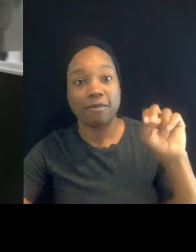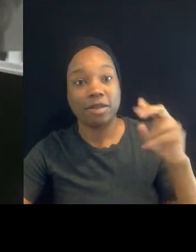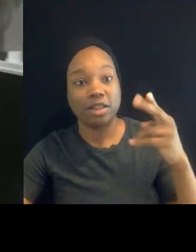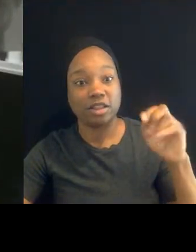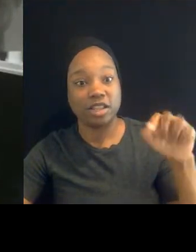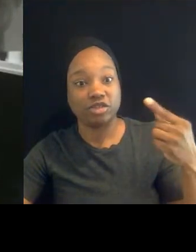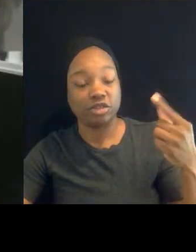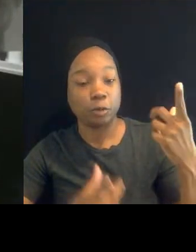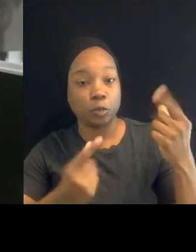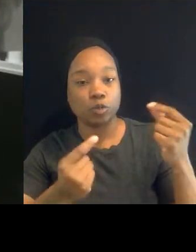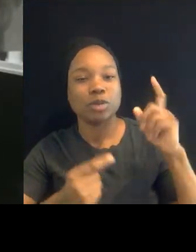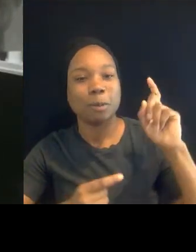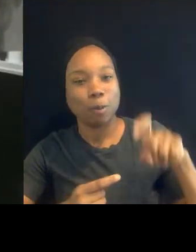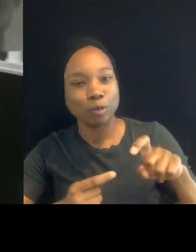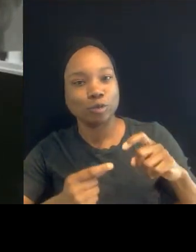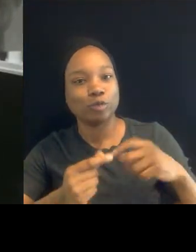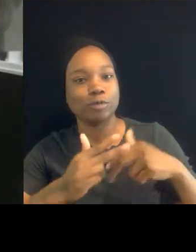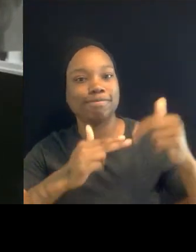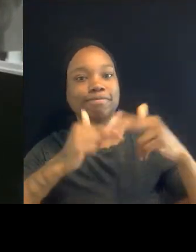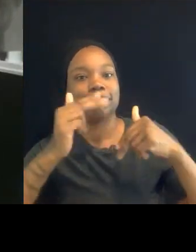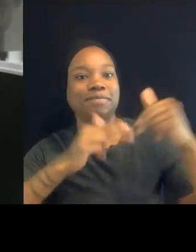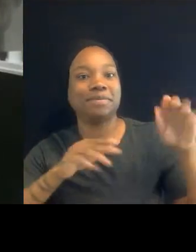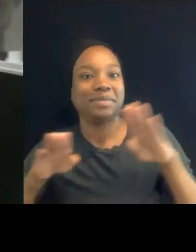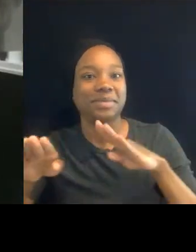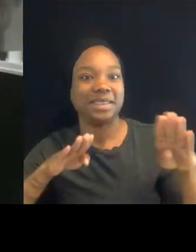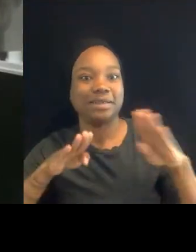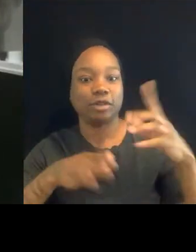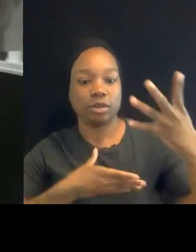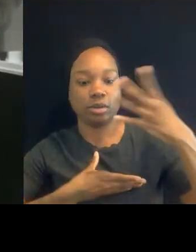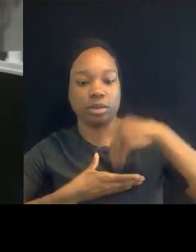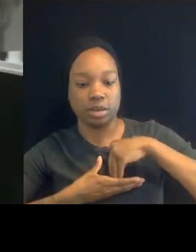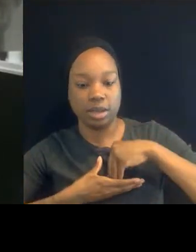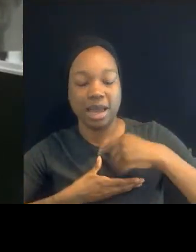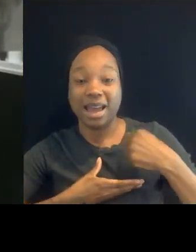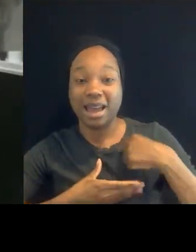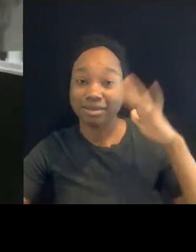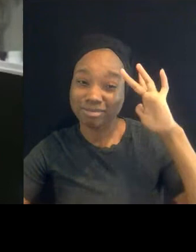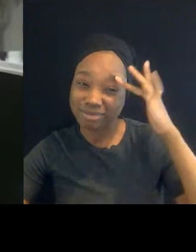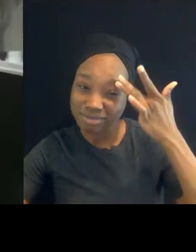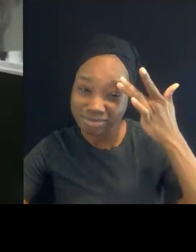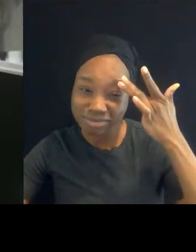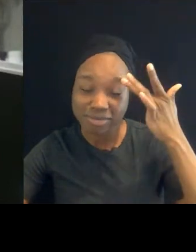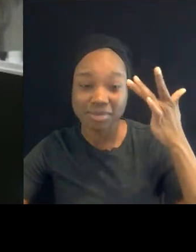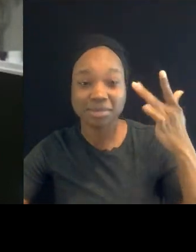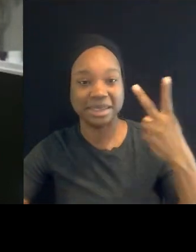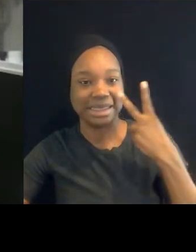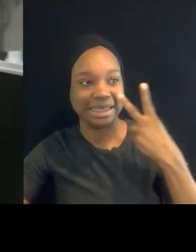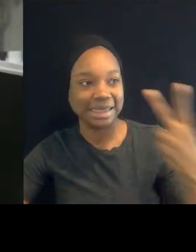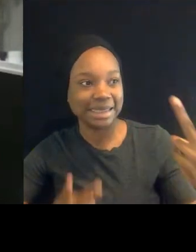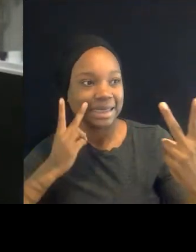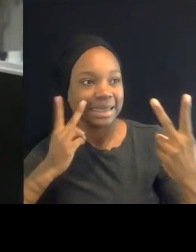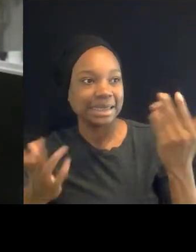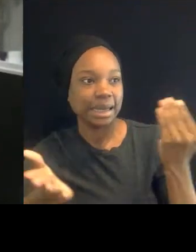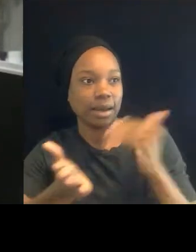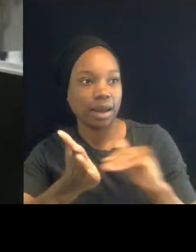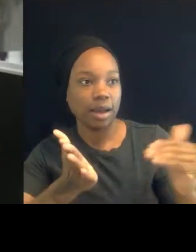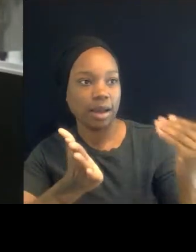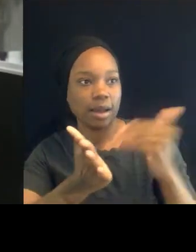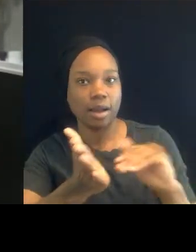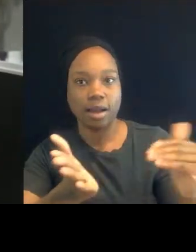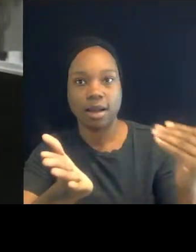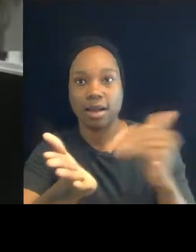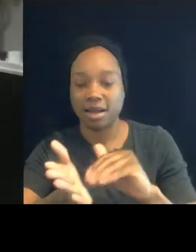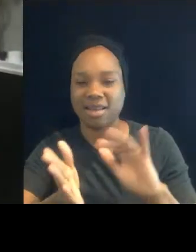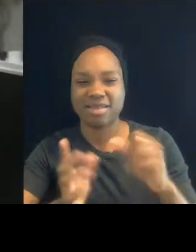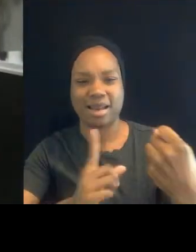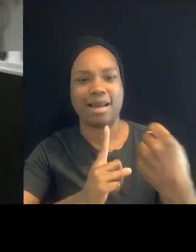looking at lynching after lynching, it might even shape how I behave. Although usually in